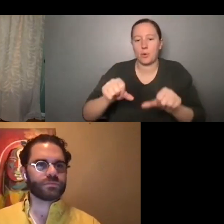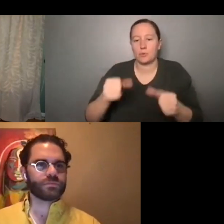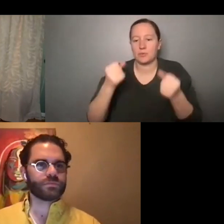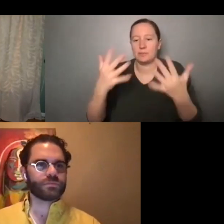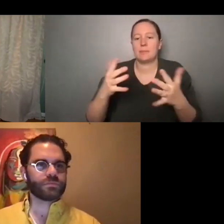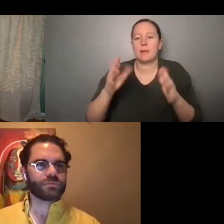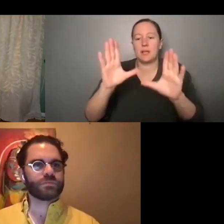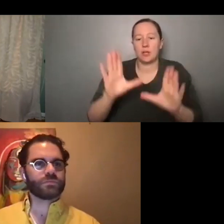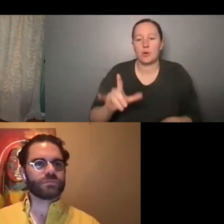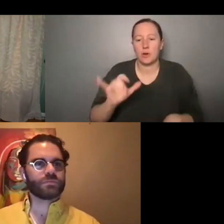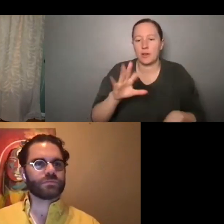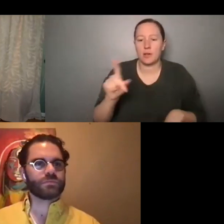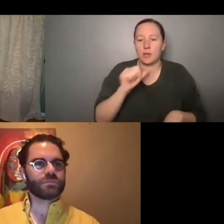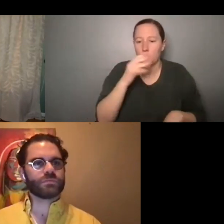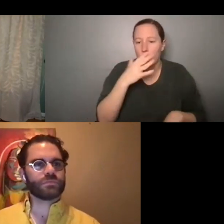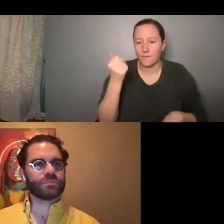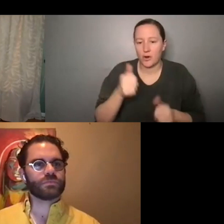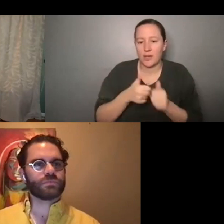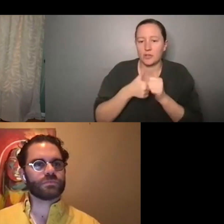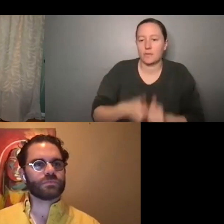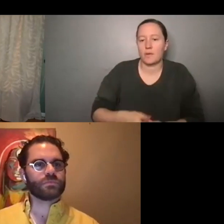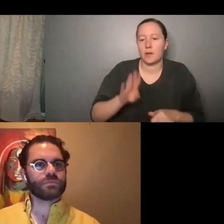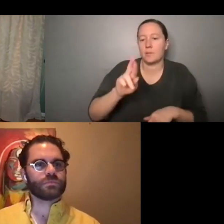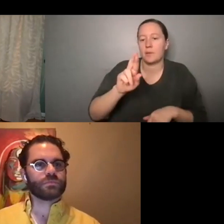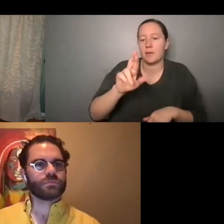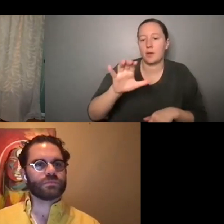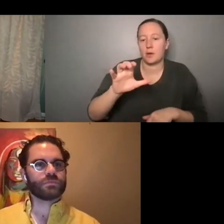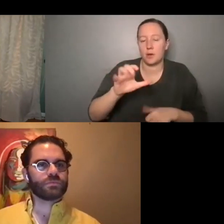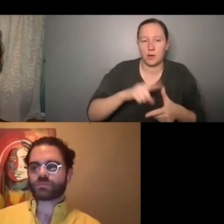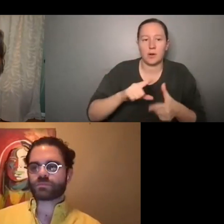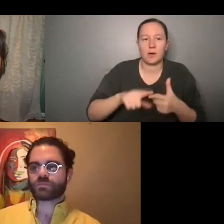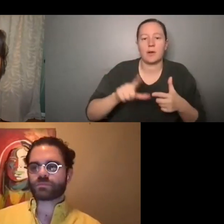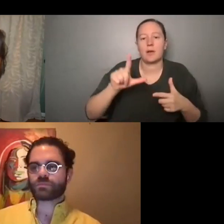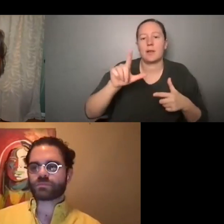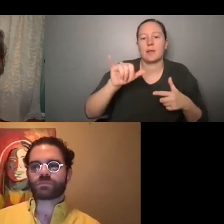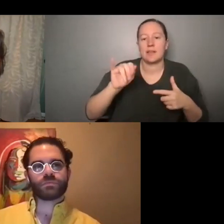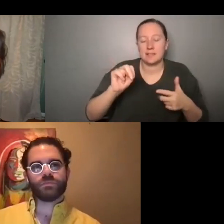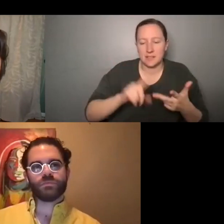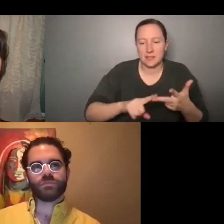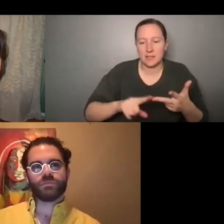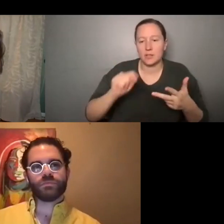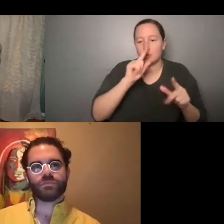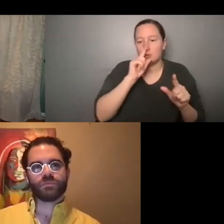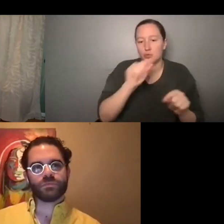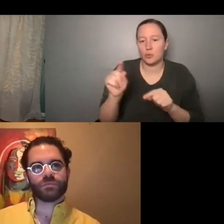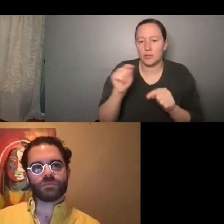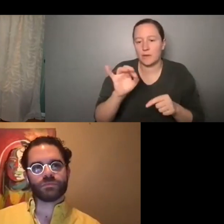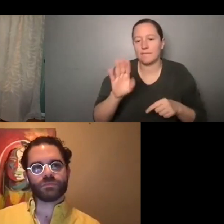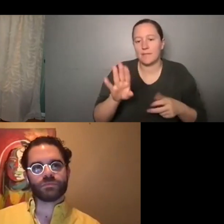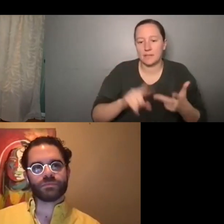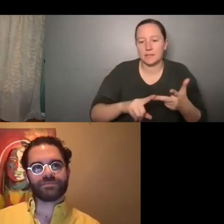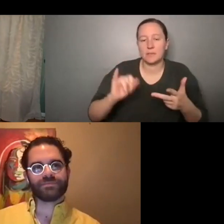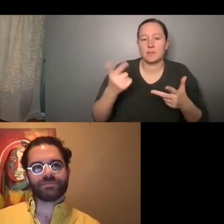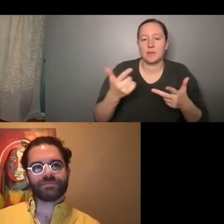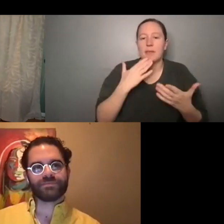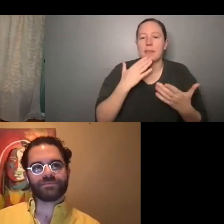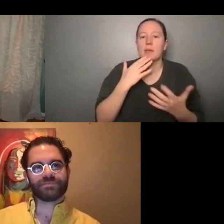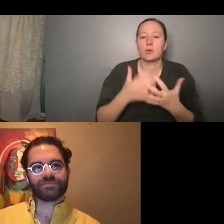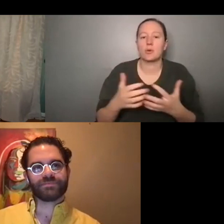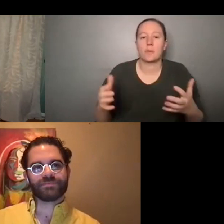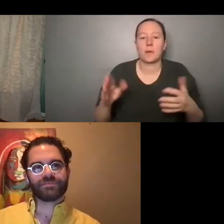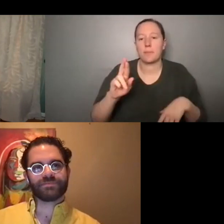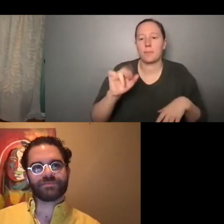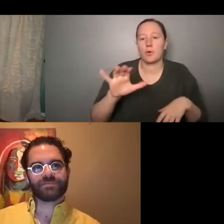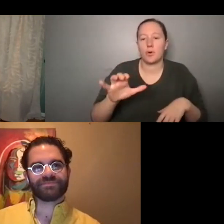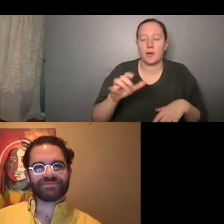in the chat. Um, don't forget to follow brick, uh, LinkedIn, Twitter, Facebook, Instagram. Thank you so much to the brick foundation for having